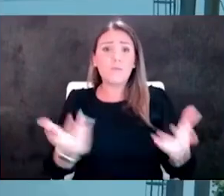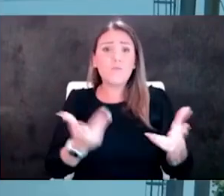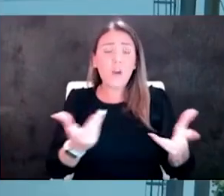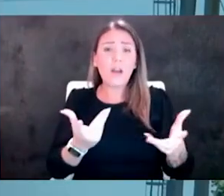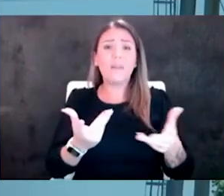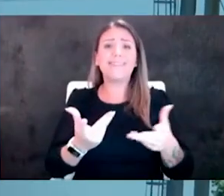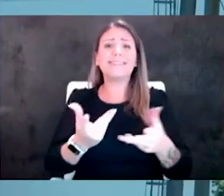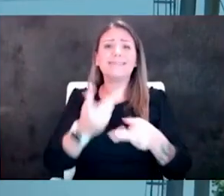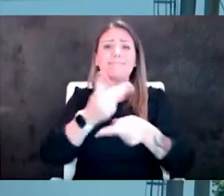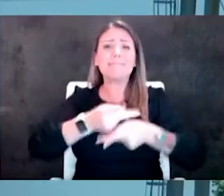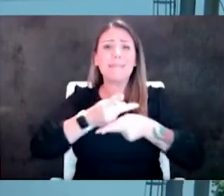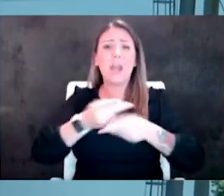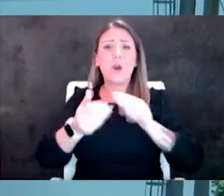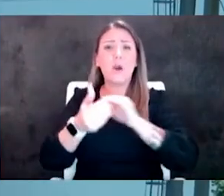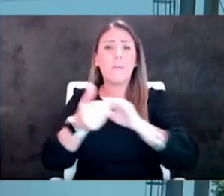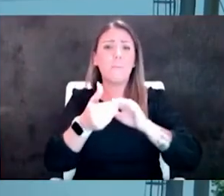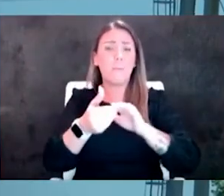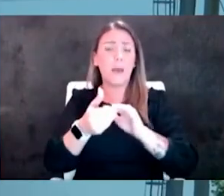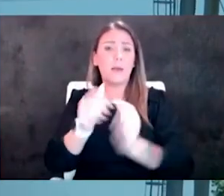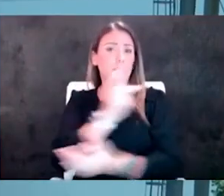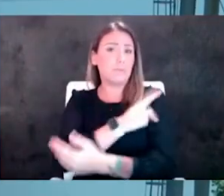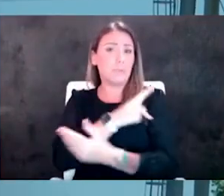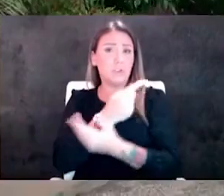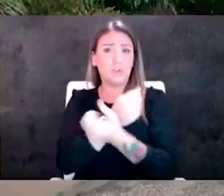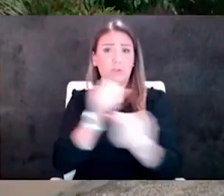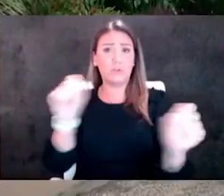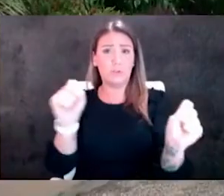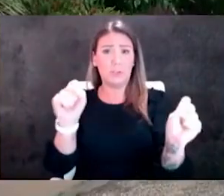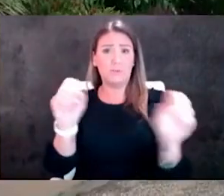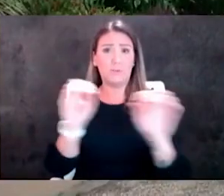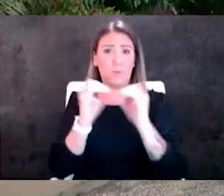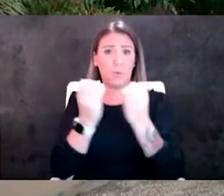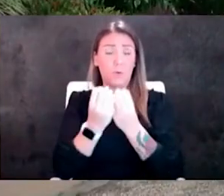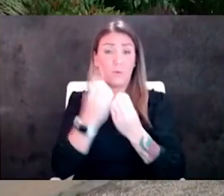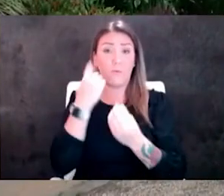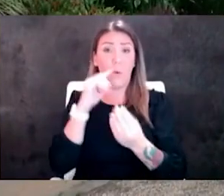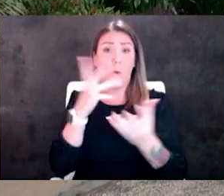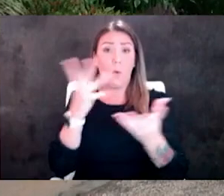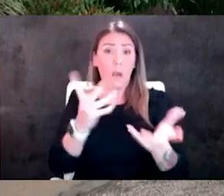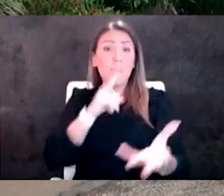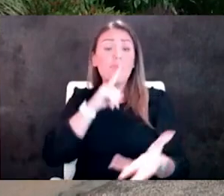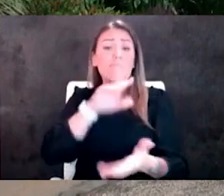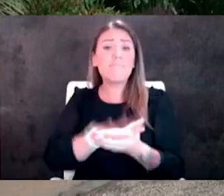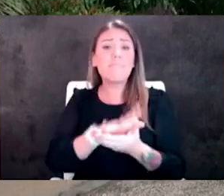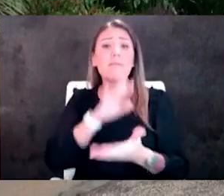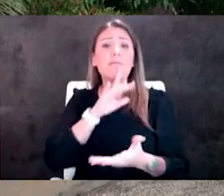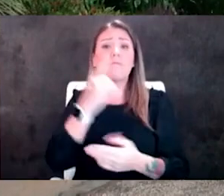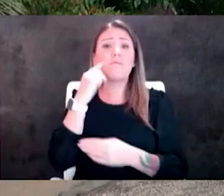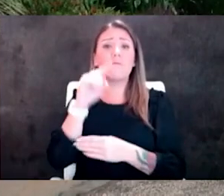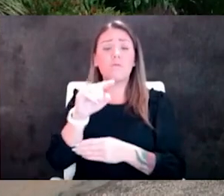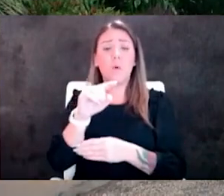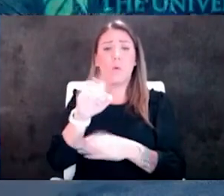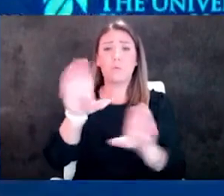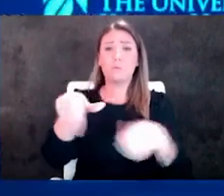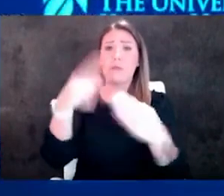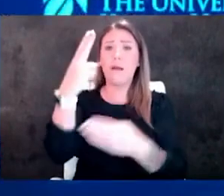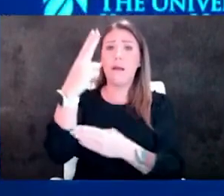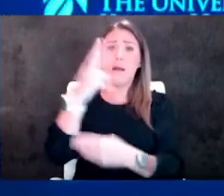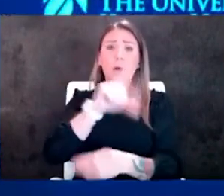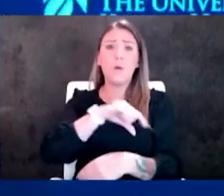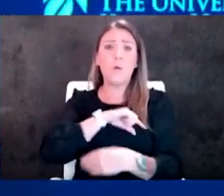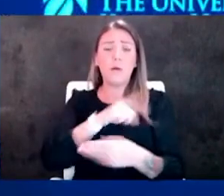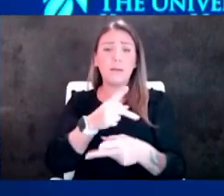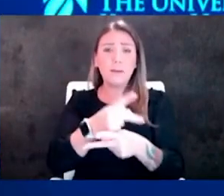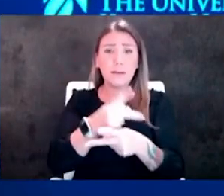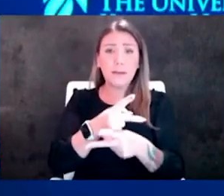patient safety organization dedicated to helping to deliver high quality care to improve the health